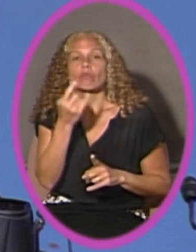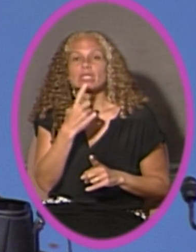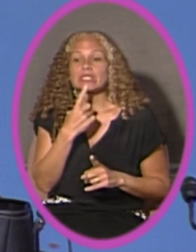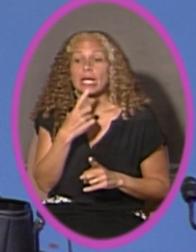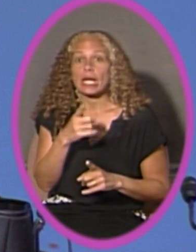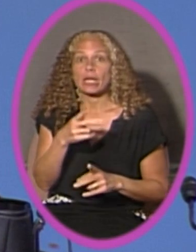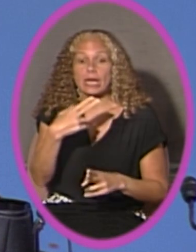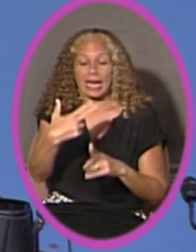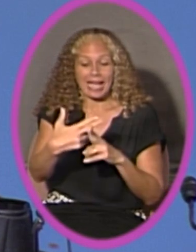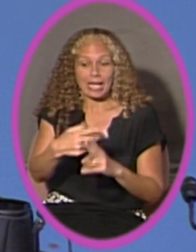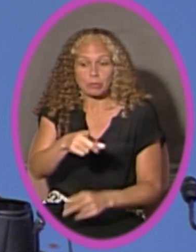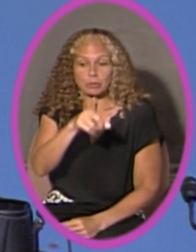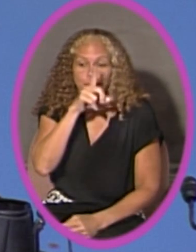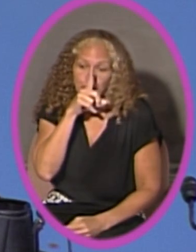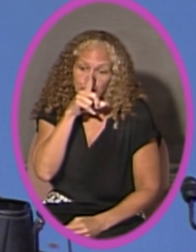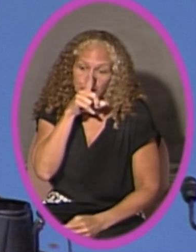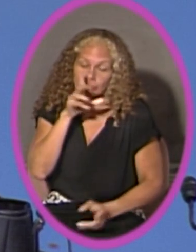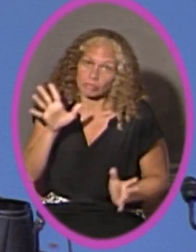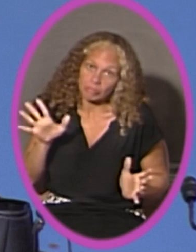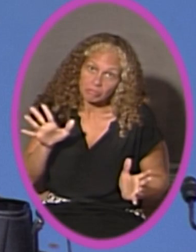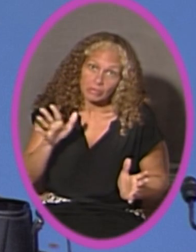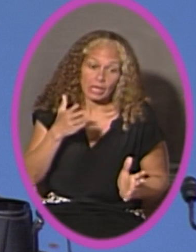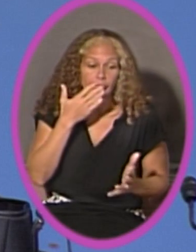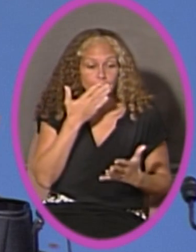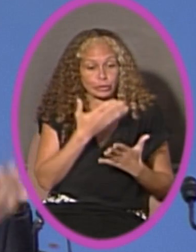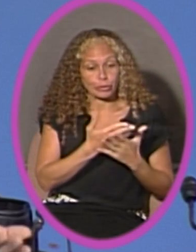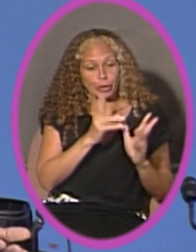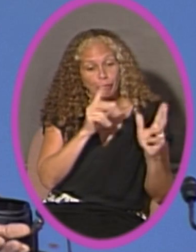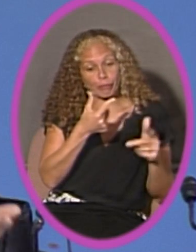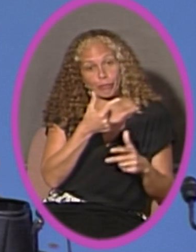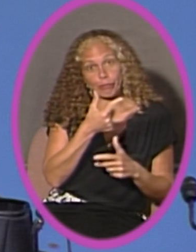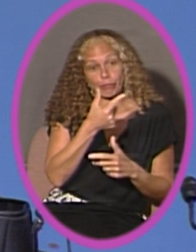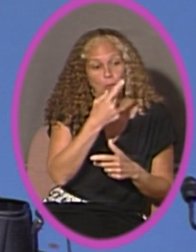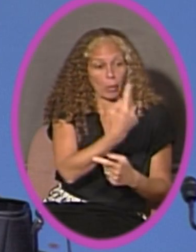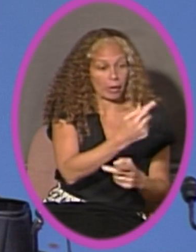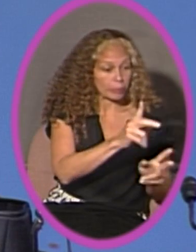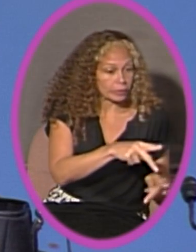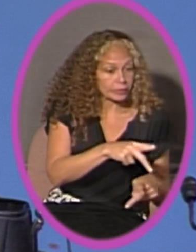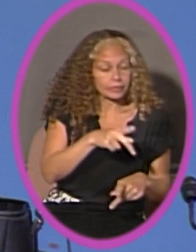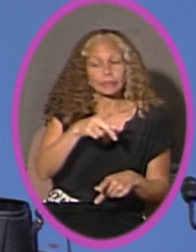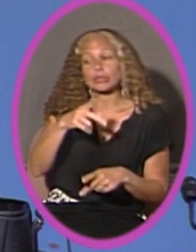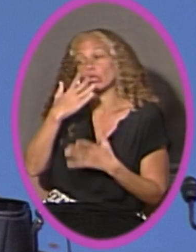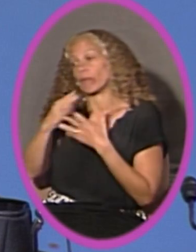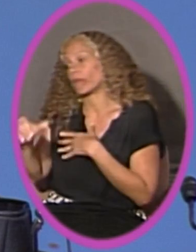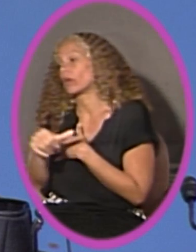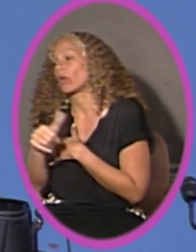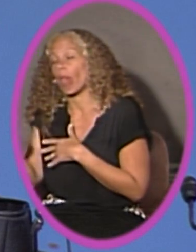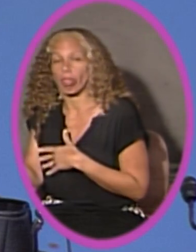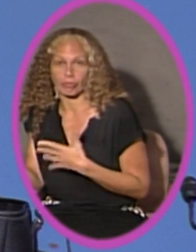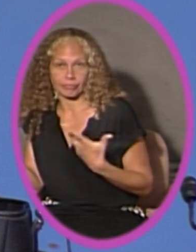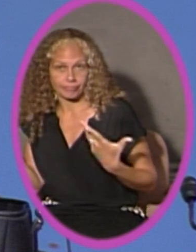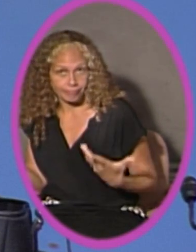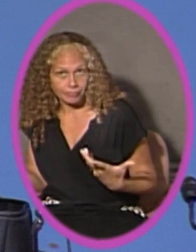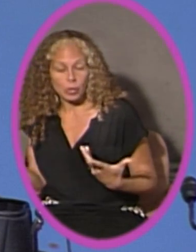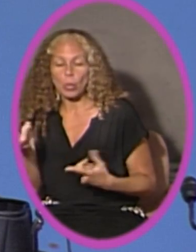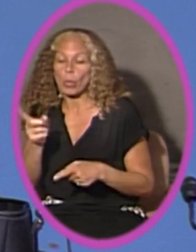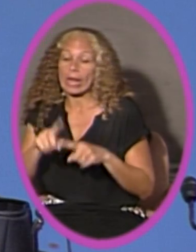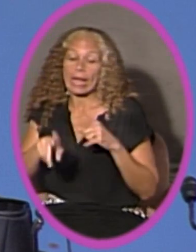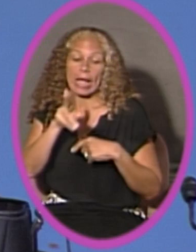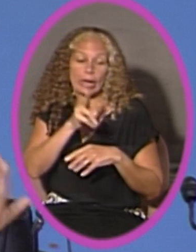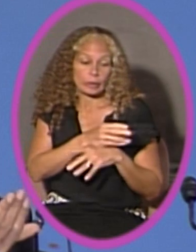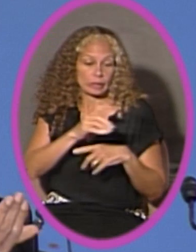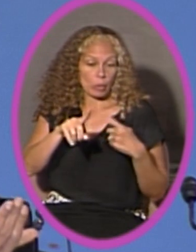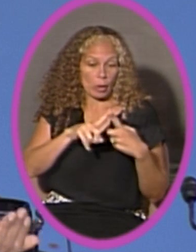cannot be used, then if it's good for the goose, it's good for the gander. If we can't use it when we don't like it,